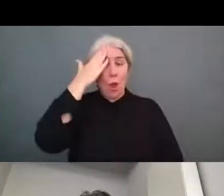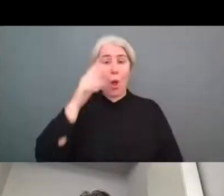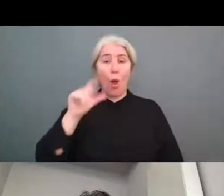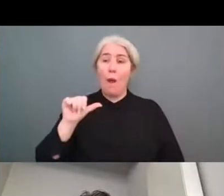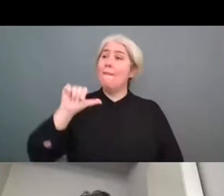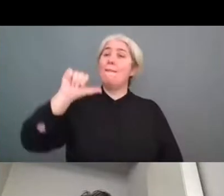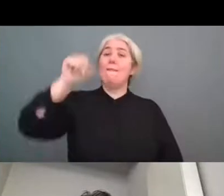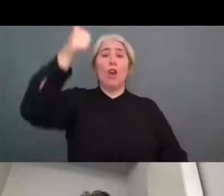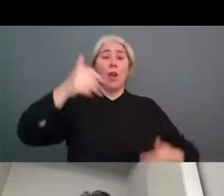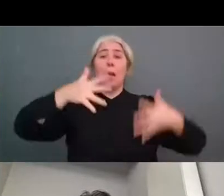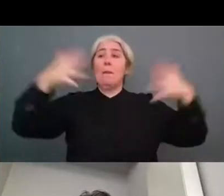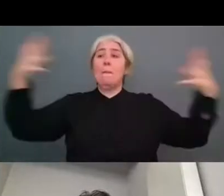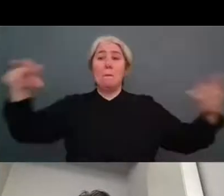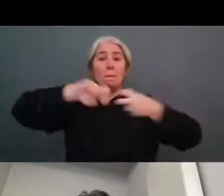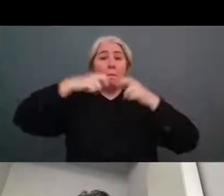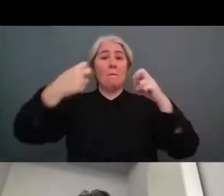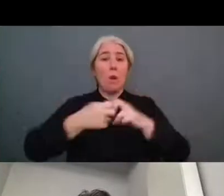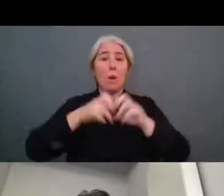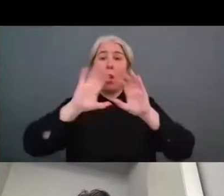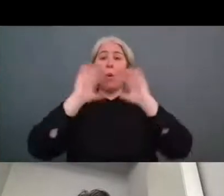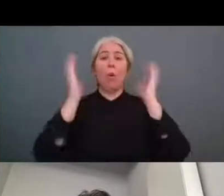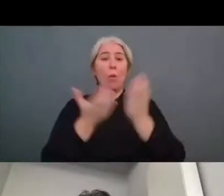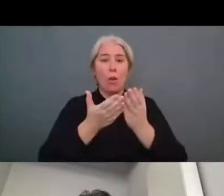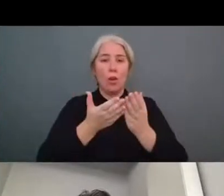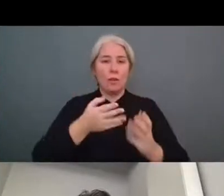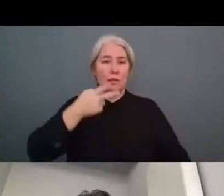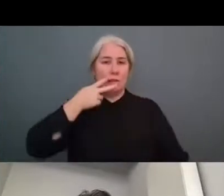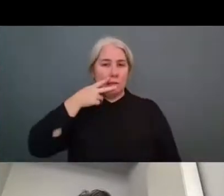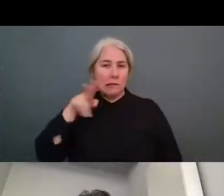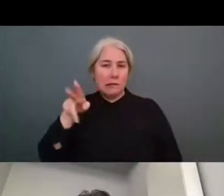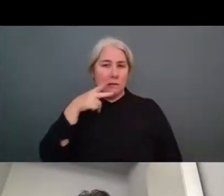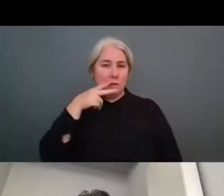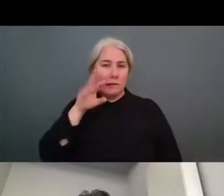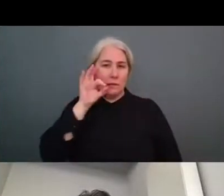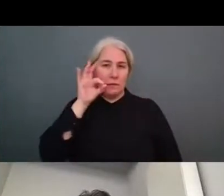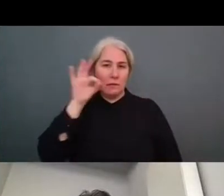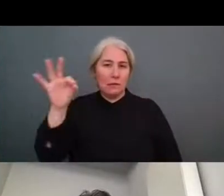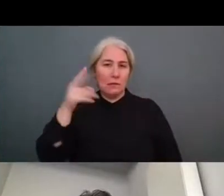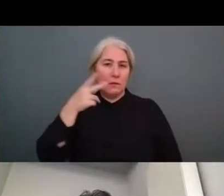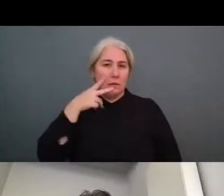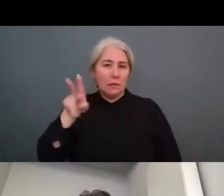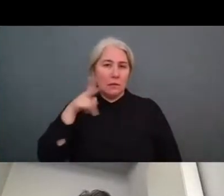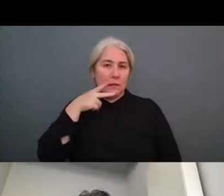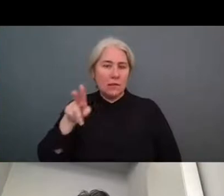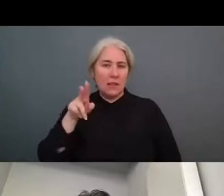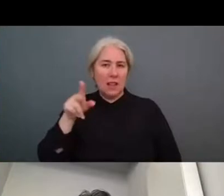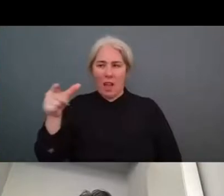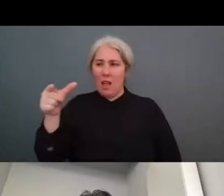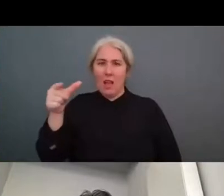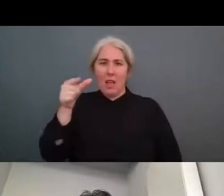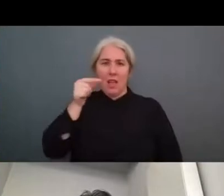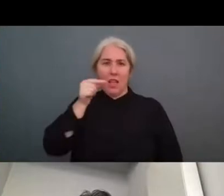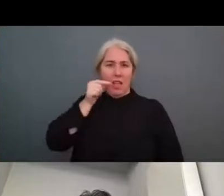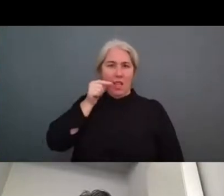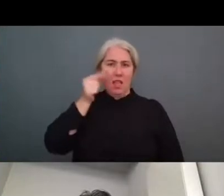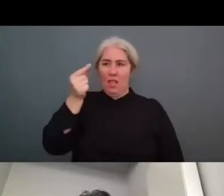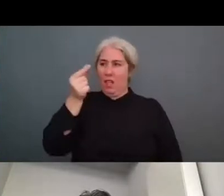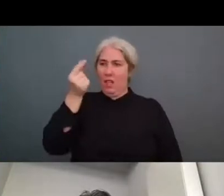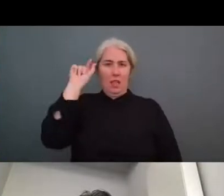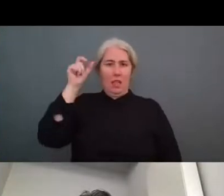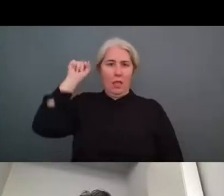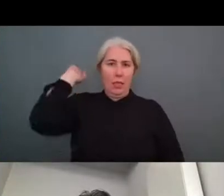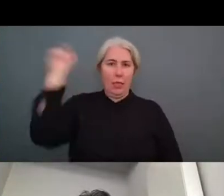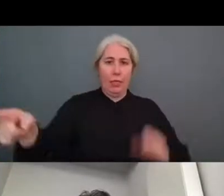ocean so how can we make this video uh visual we decided to to swim with another uh three swimmers um